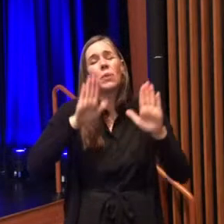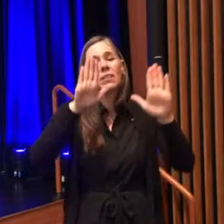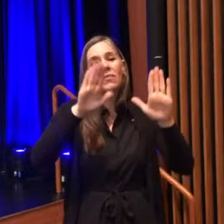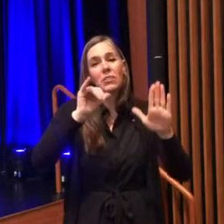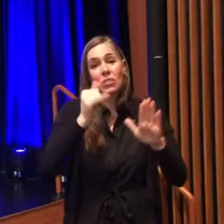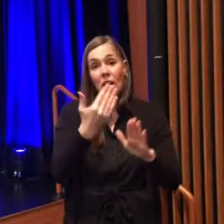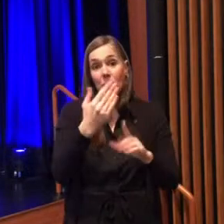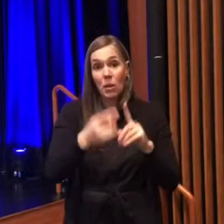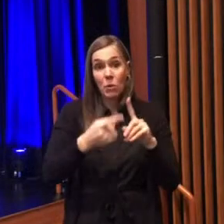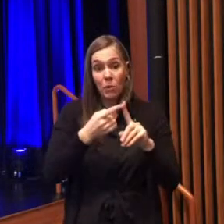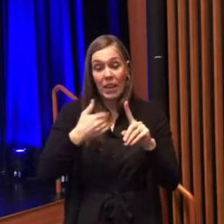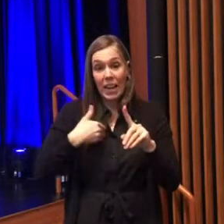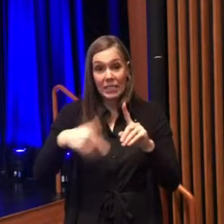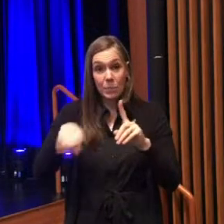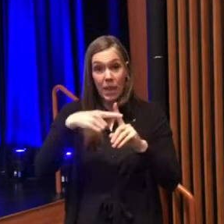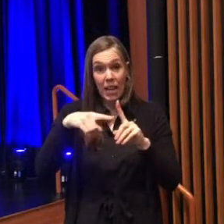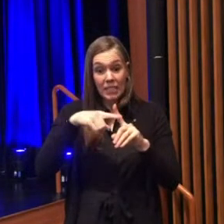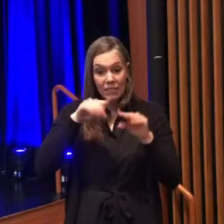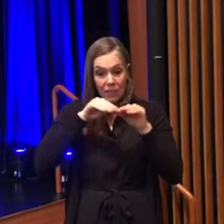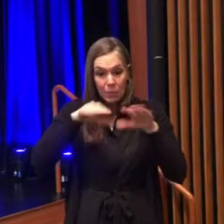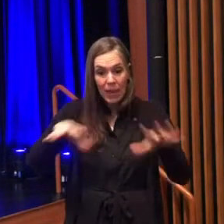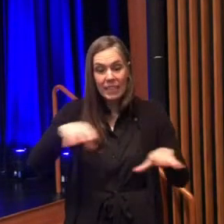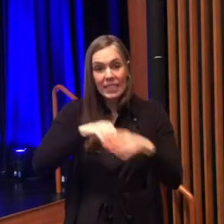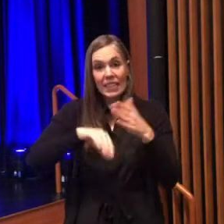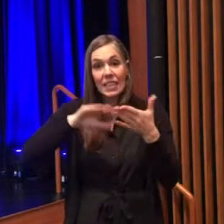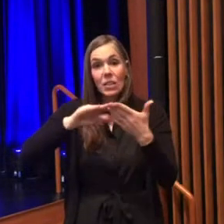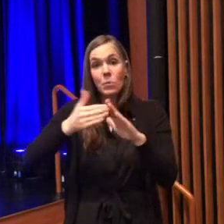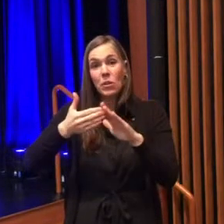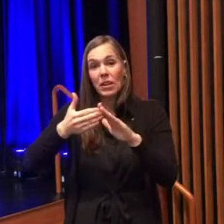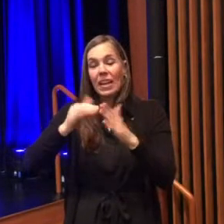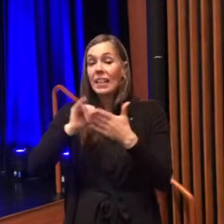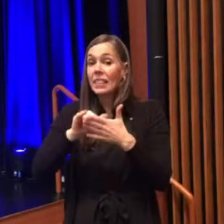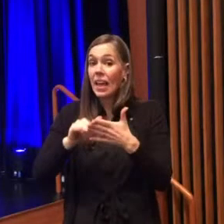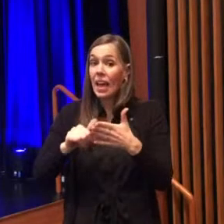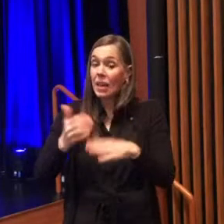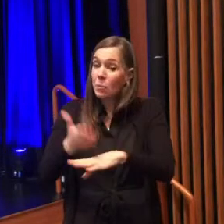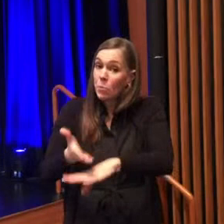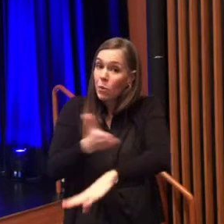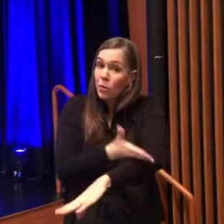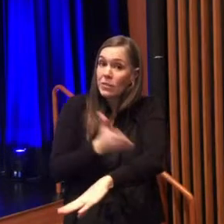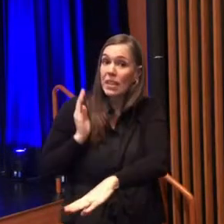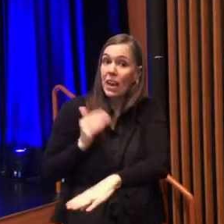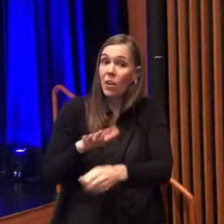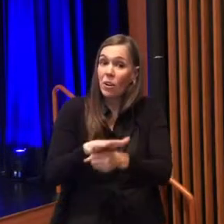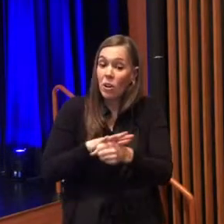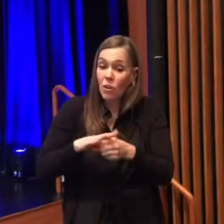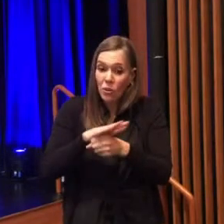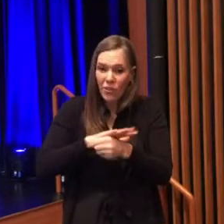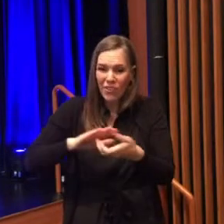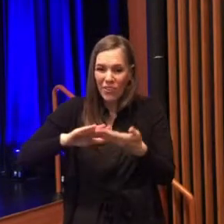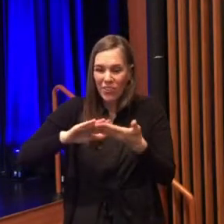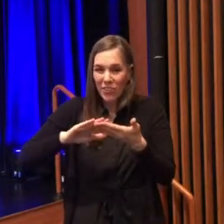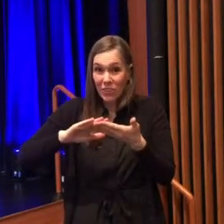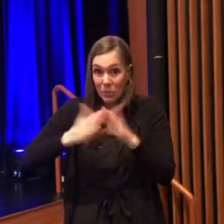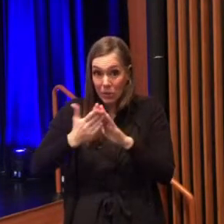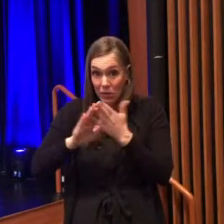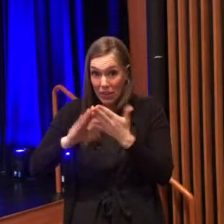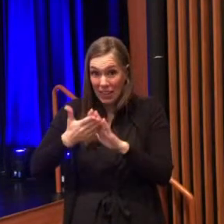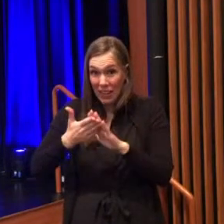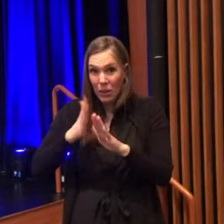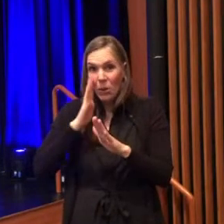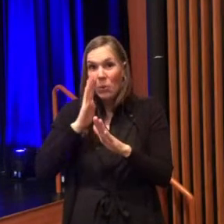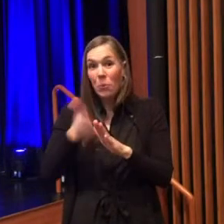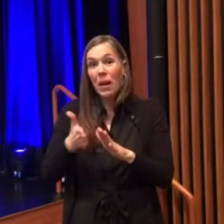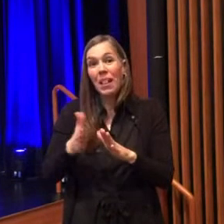in the community all of this work improves our local economy and will put more than 10 million dollars into our neighborhood